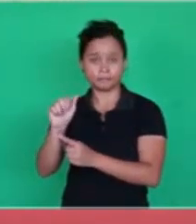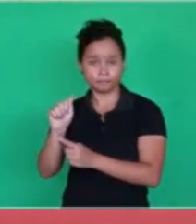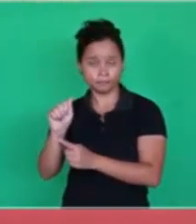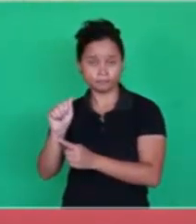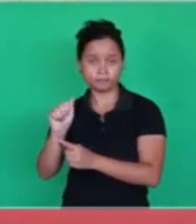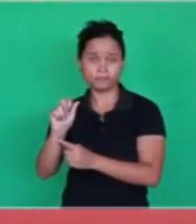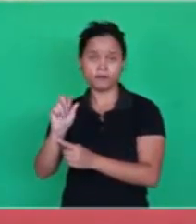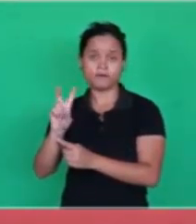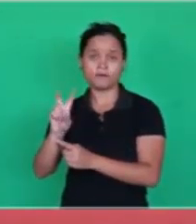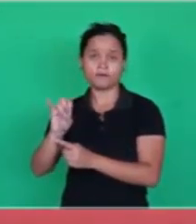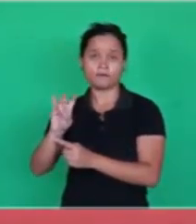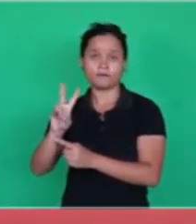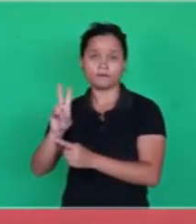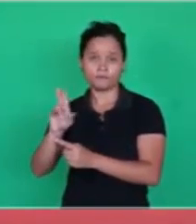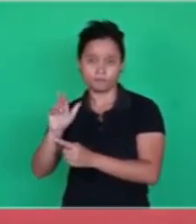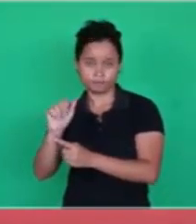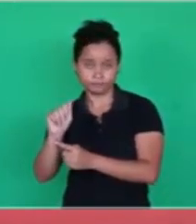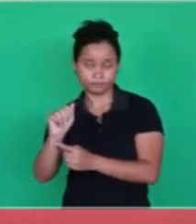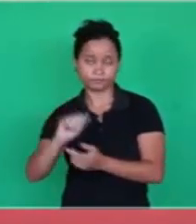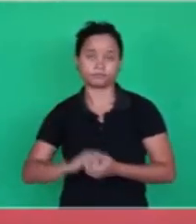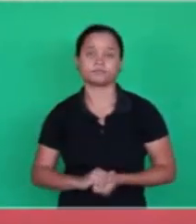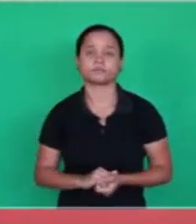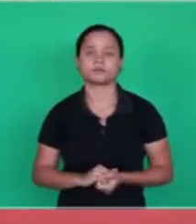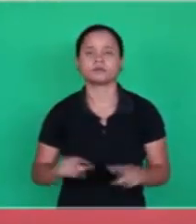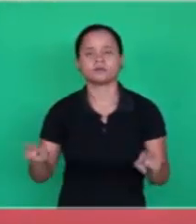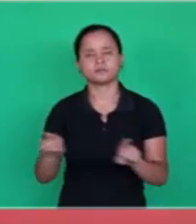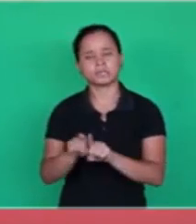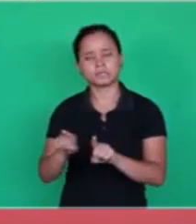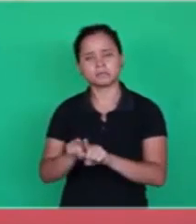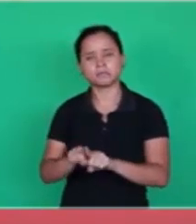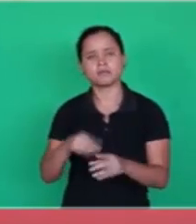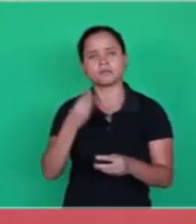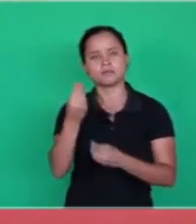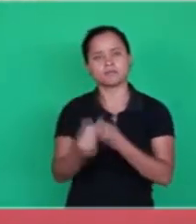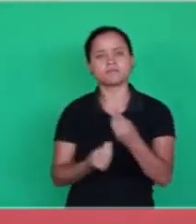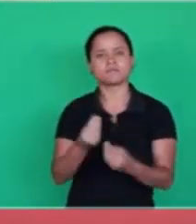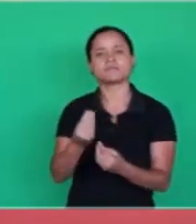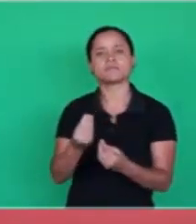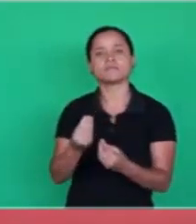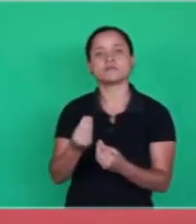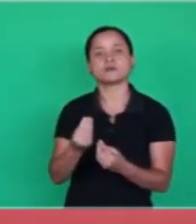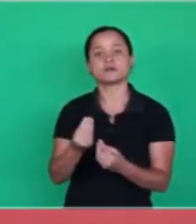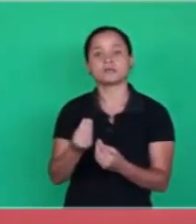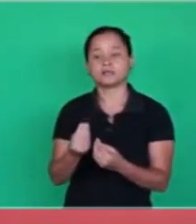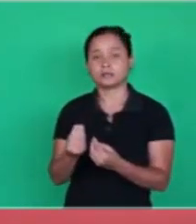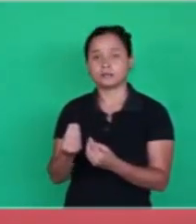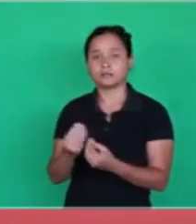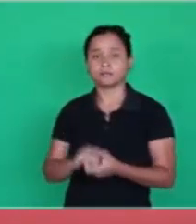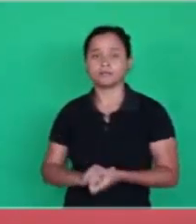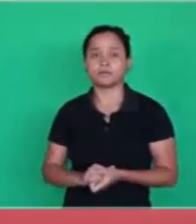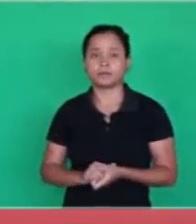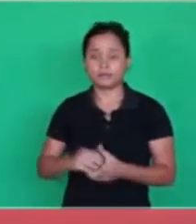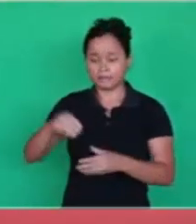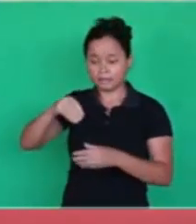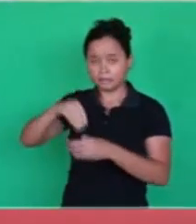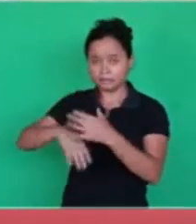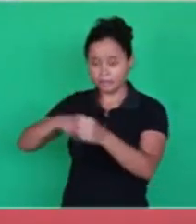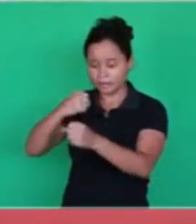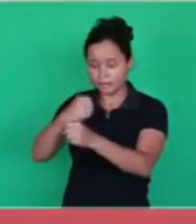We then have to have the word as a living word, in the work of creation.